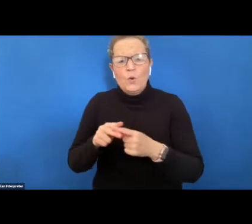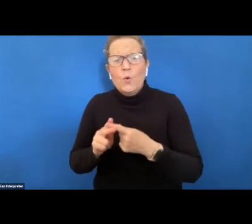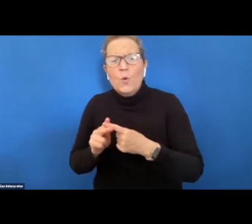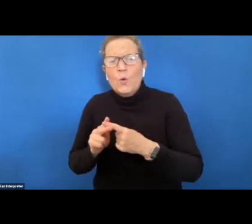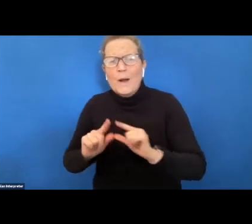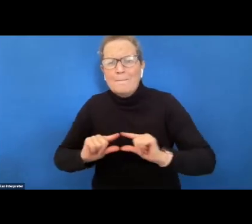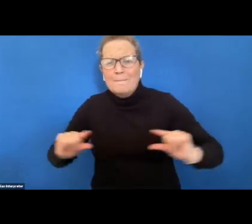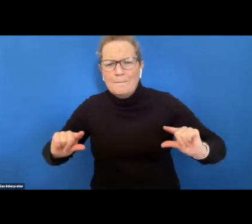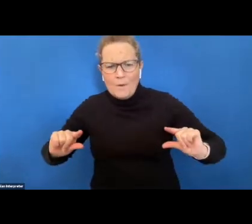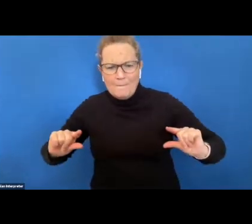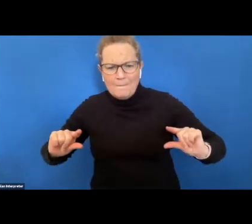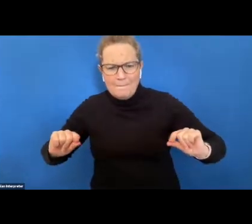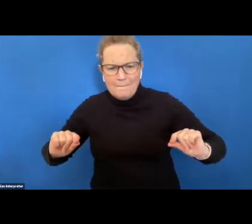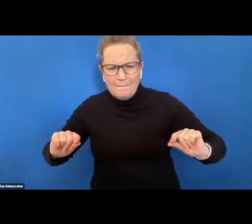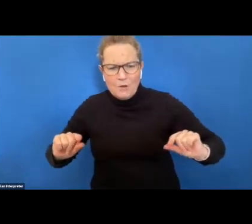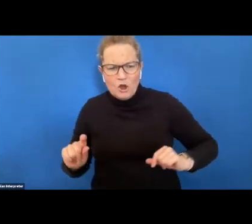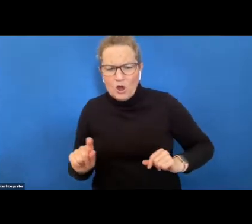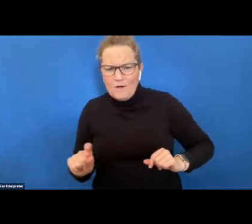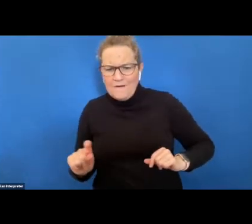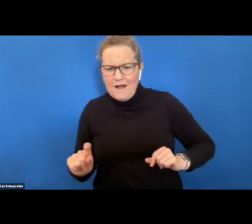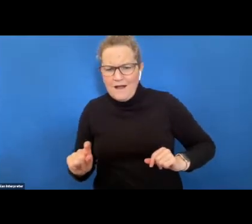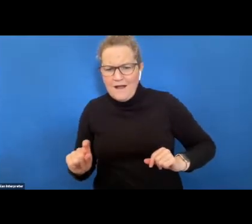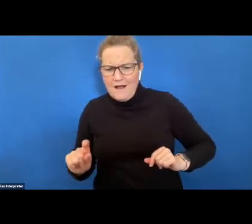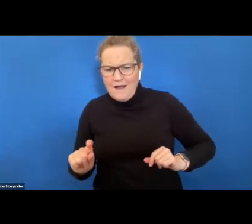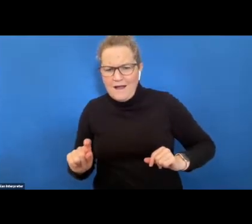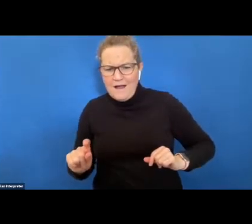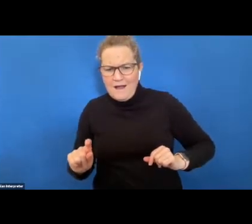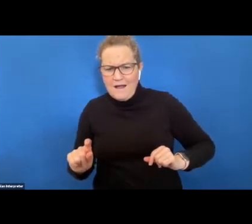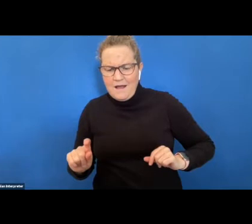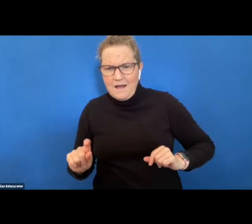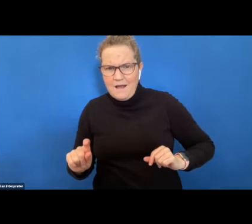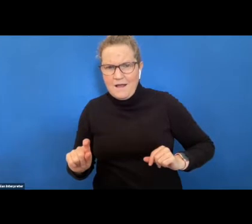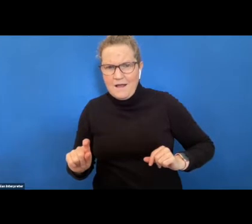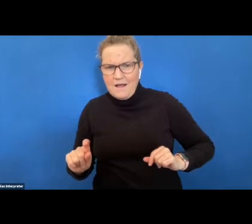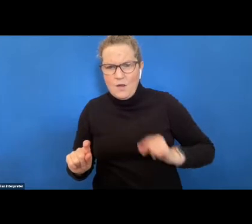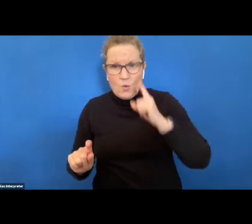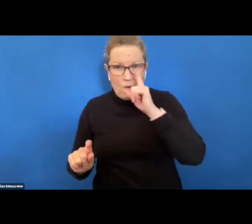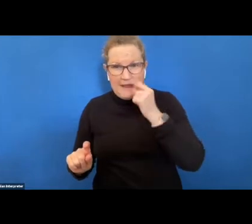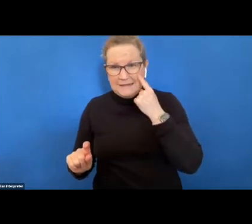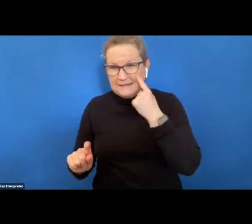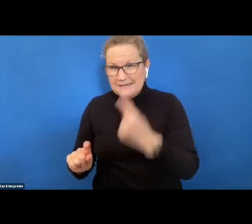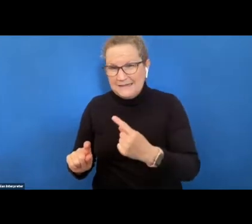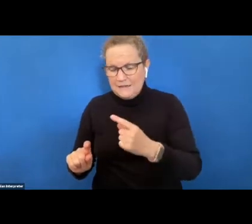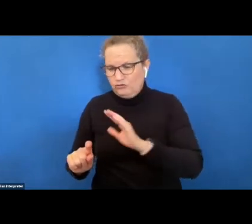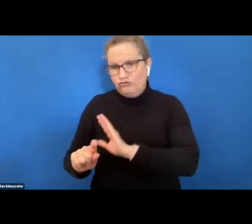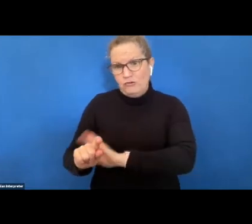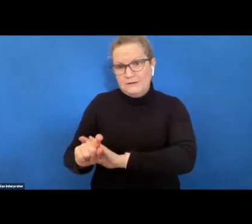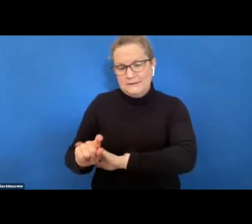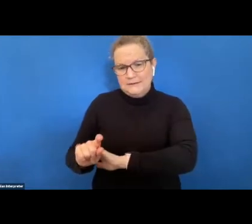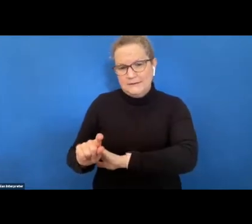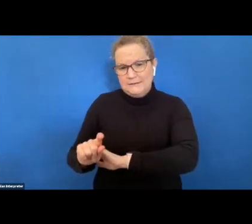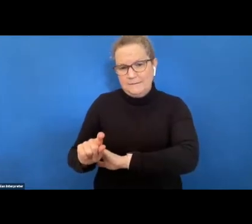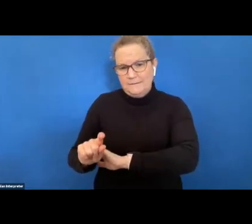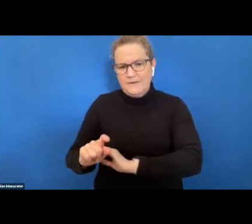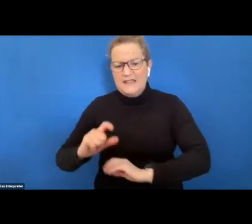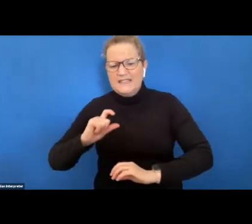bottom of your screen if you hover your mouse over the bottom of your zoom screen you'll see an icon to the right uh with the letters